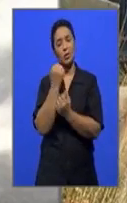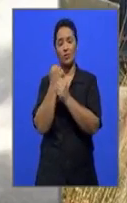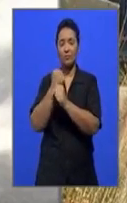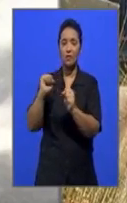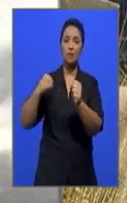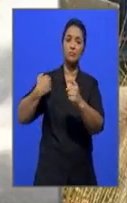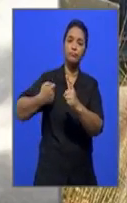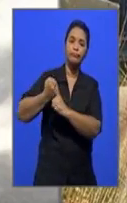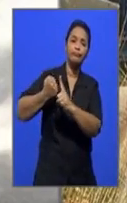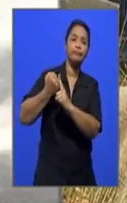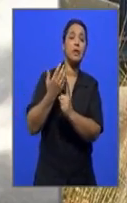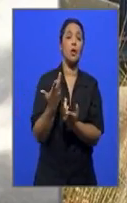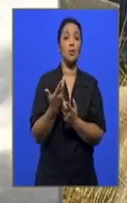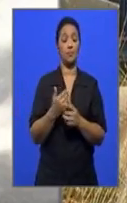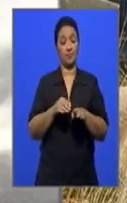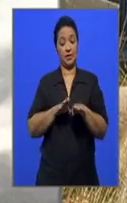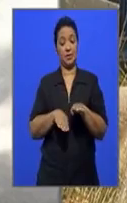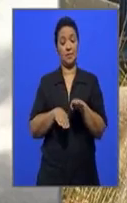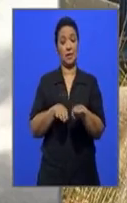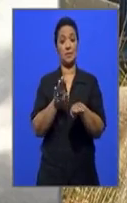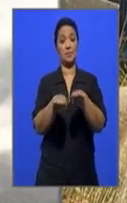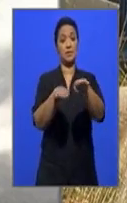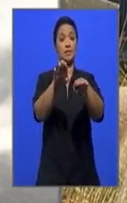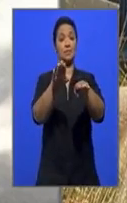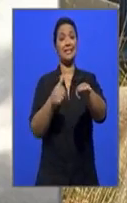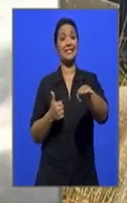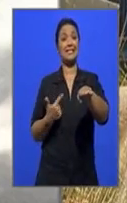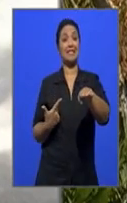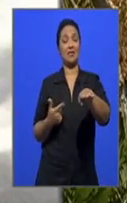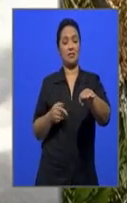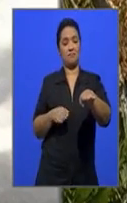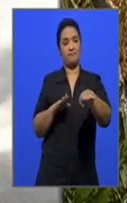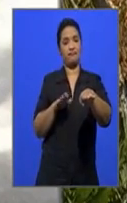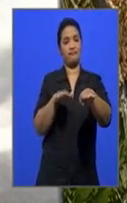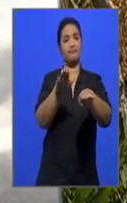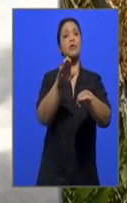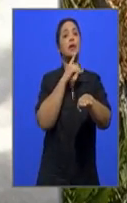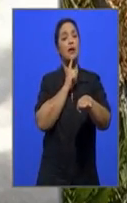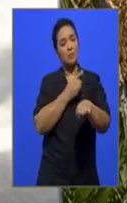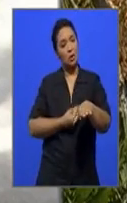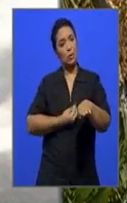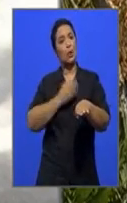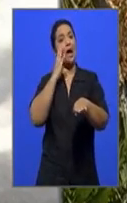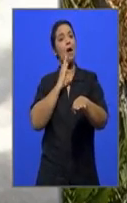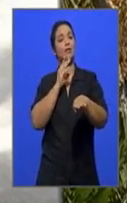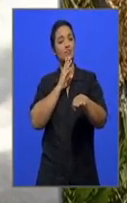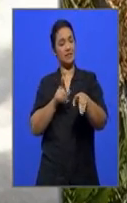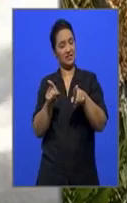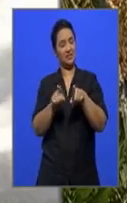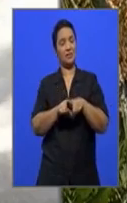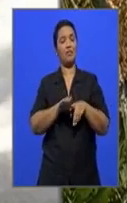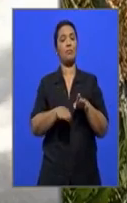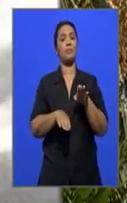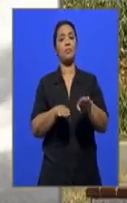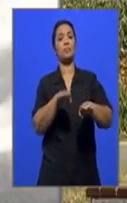The 67 steps symbolize a very important journey, with young and old seeking to walk in Madiba's